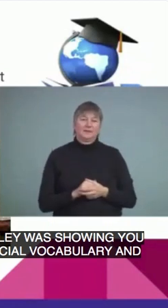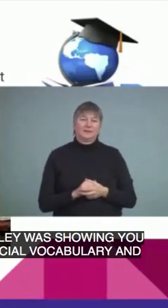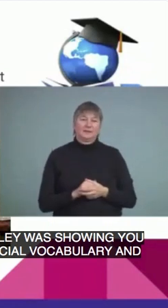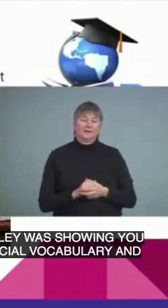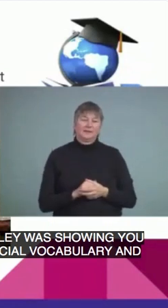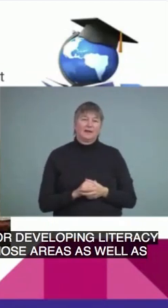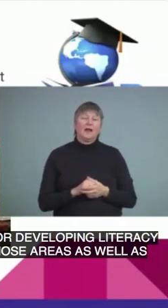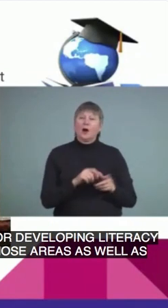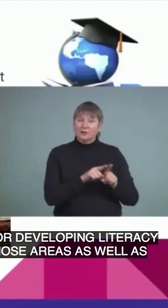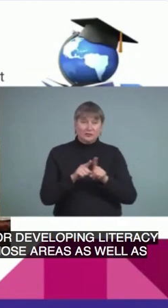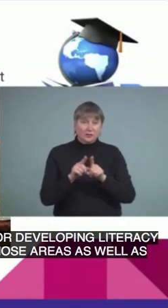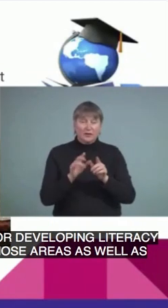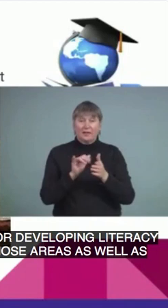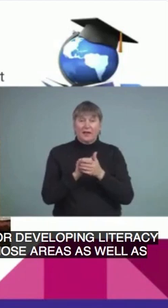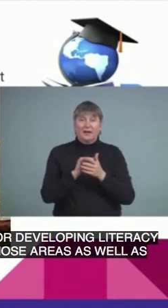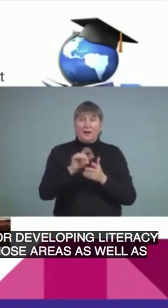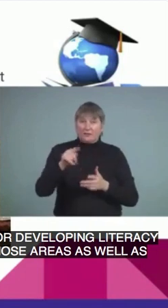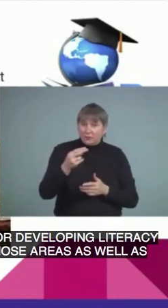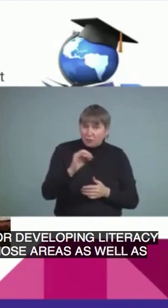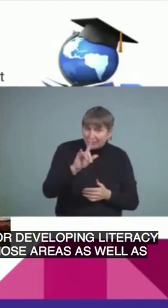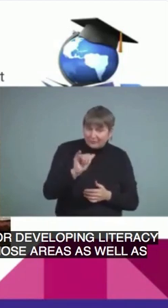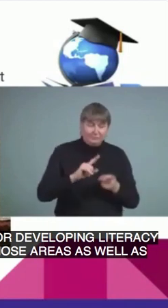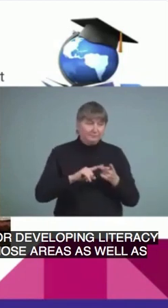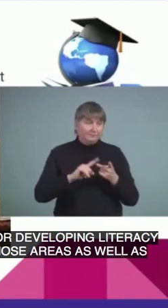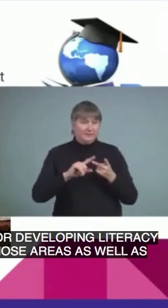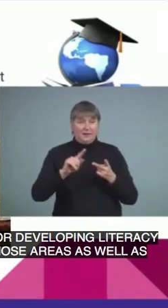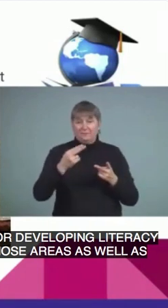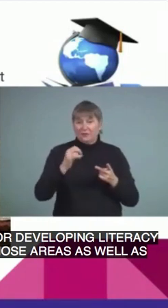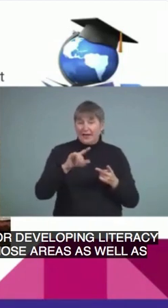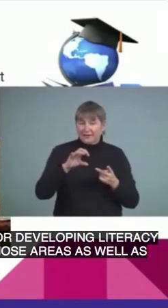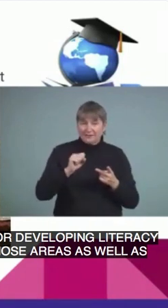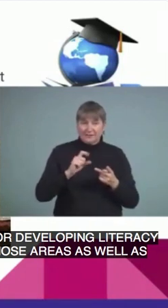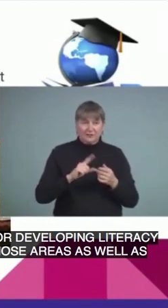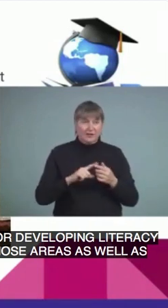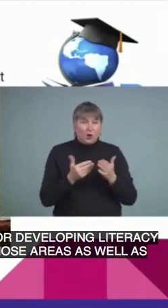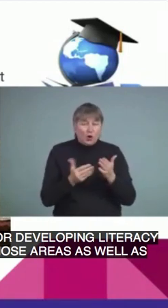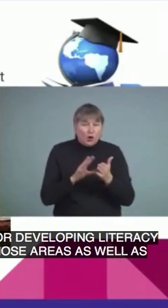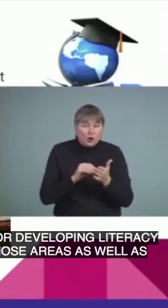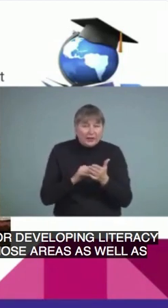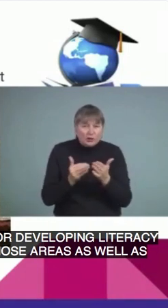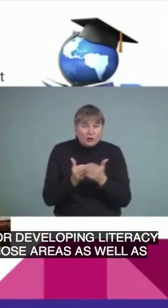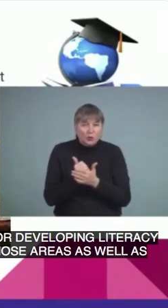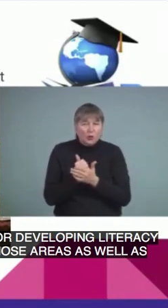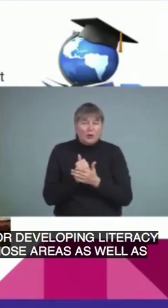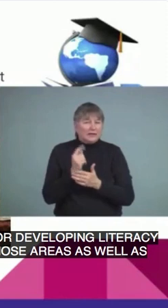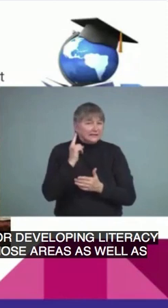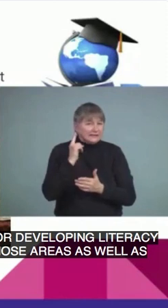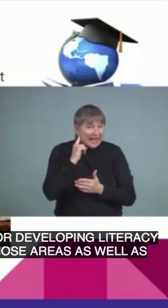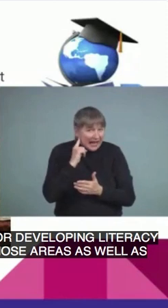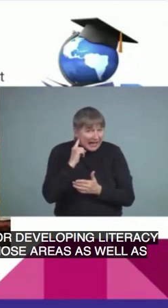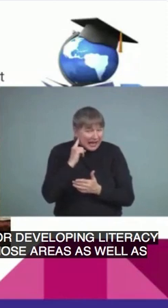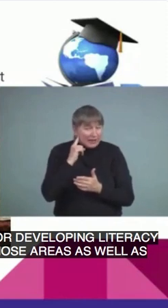constructs like phonology and phonetics. So, learning a new sound system for